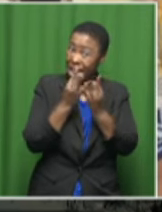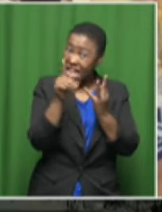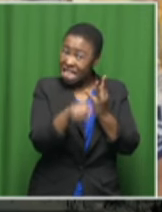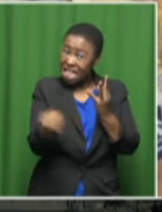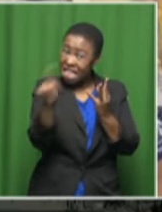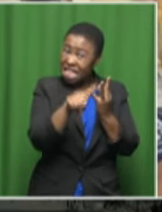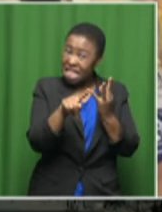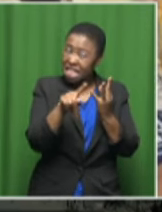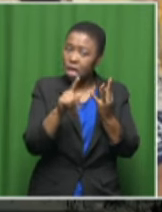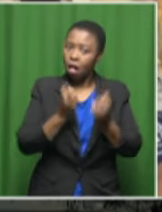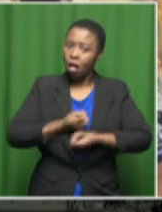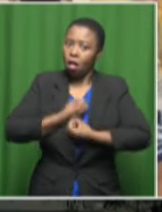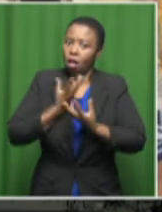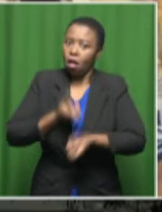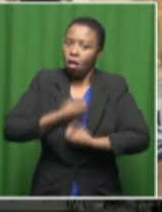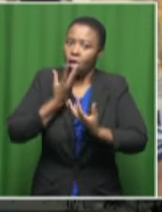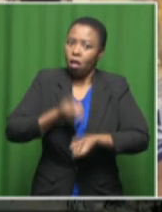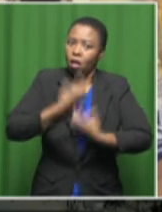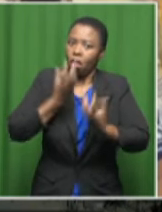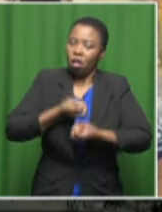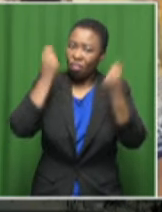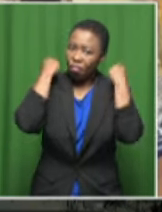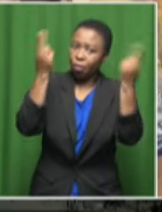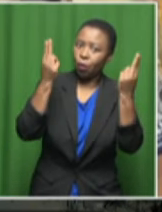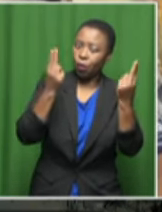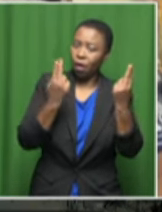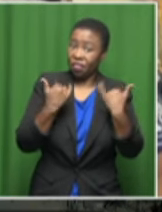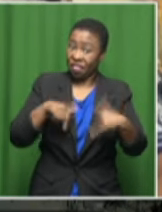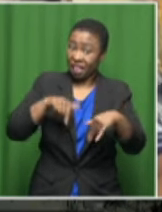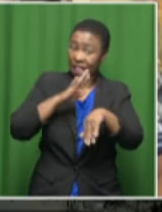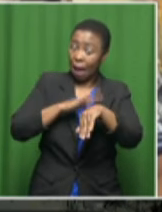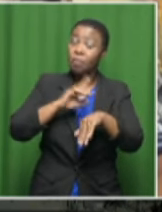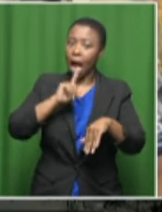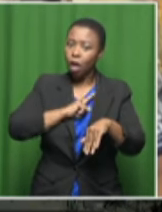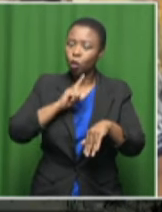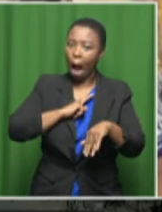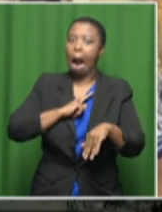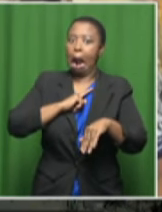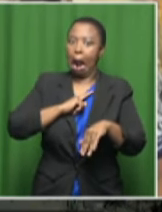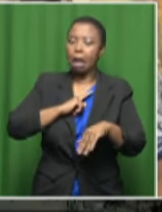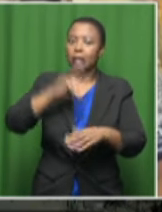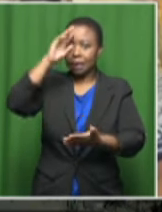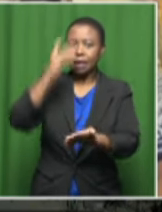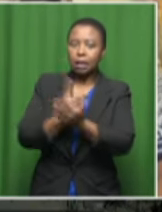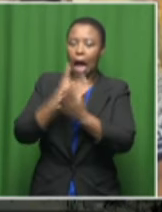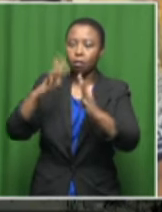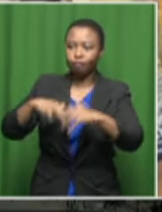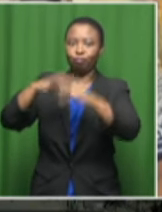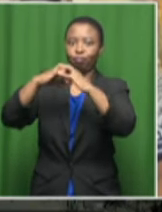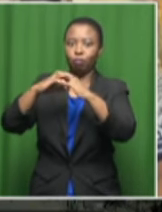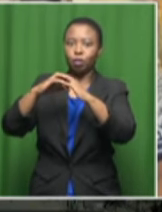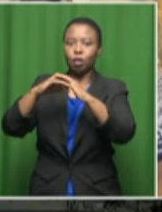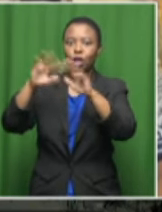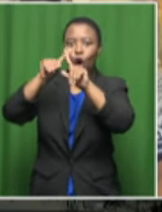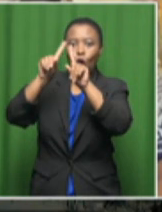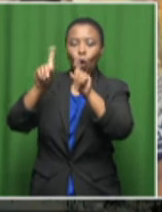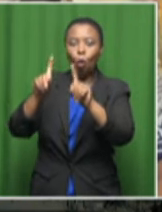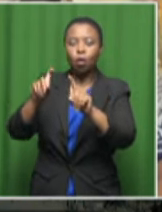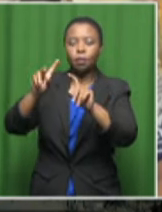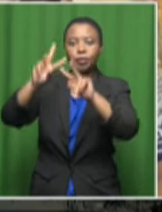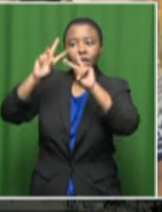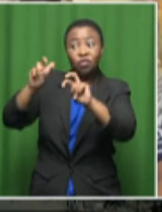more vocal at this time that this particular inquest is now being reopened? Or